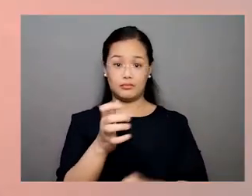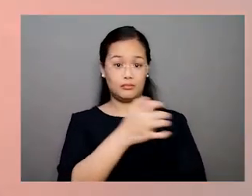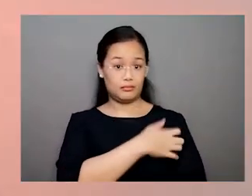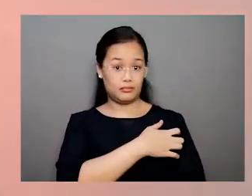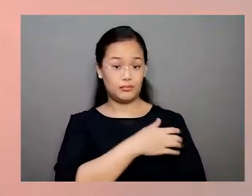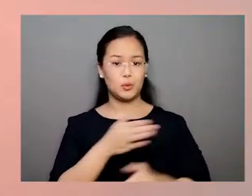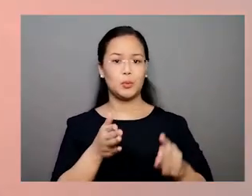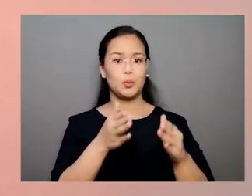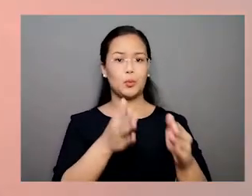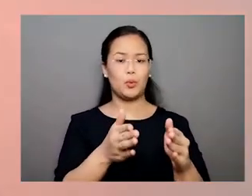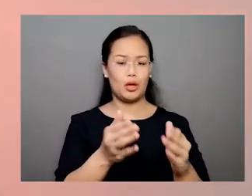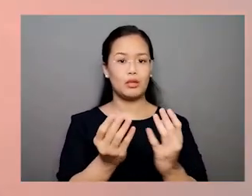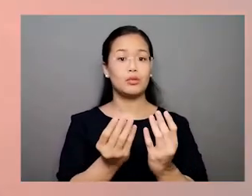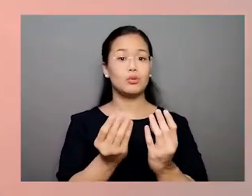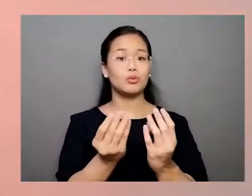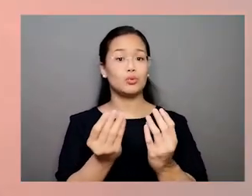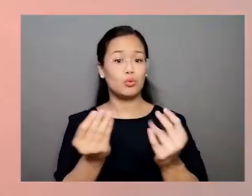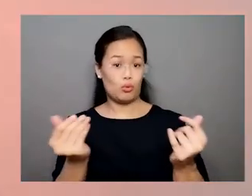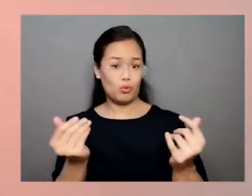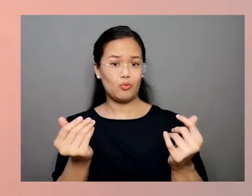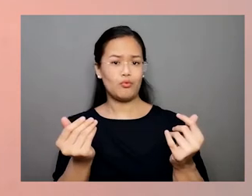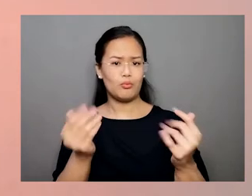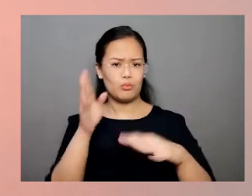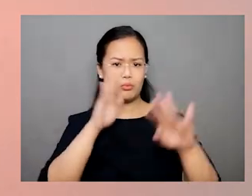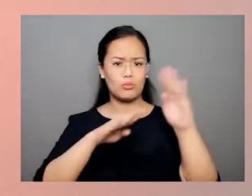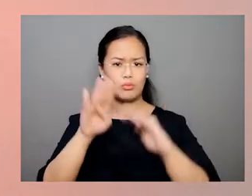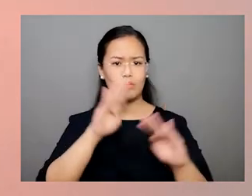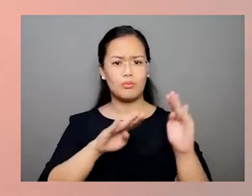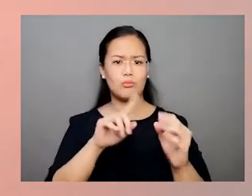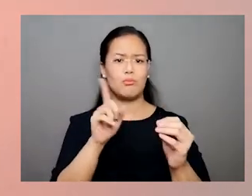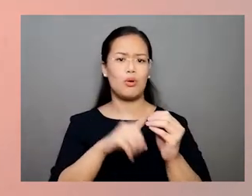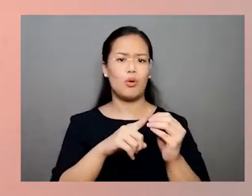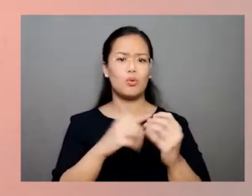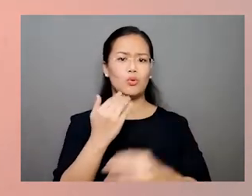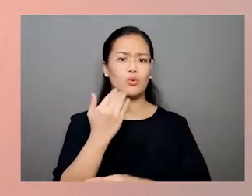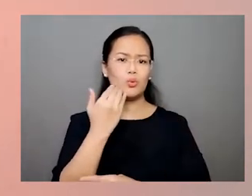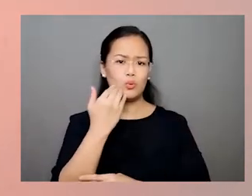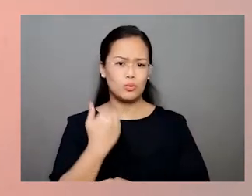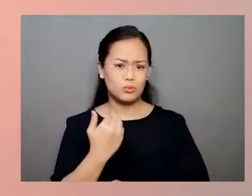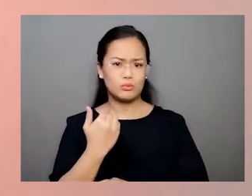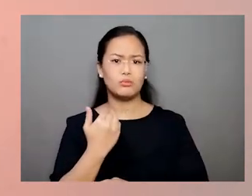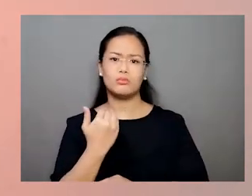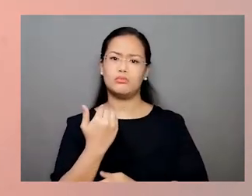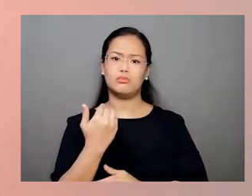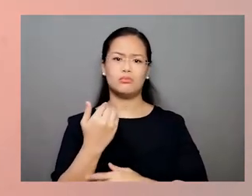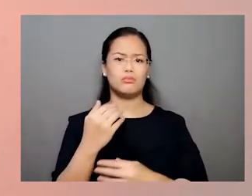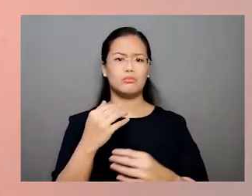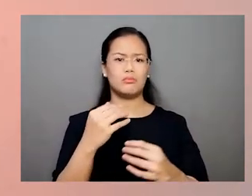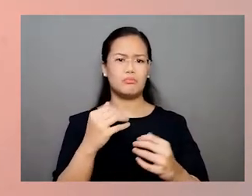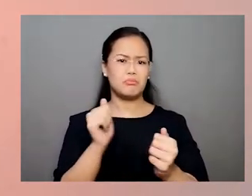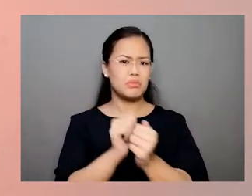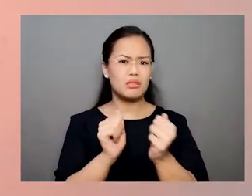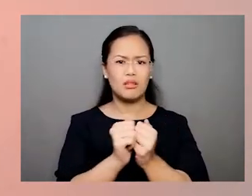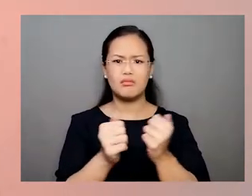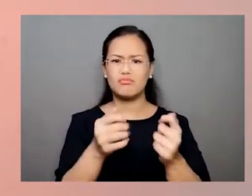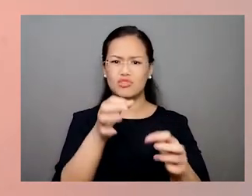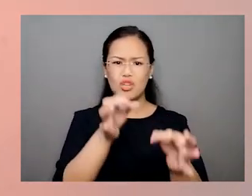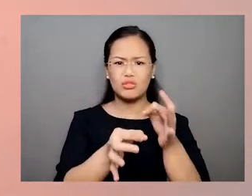Legal empowerment is an approach that addresses this problem of lack of meaningful access to justice.